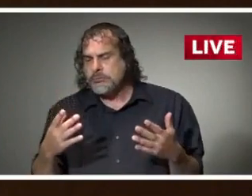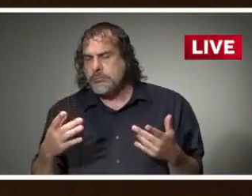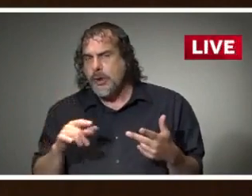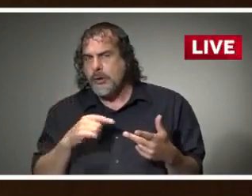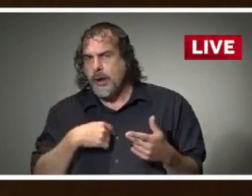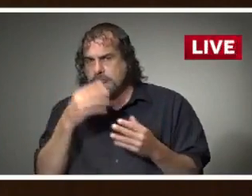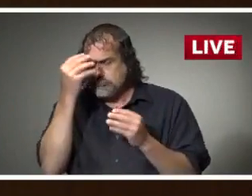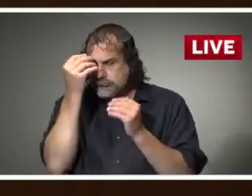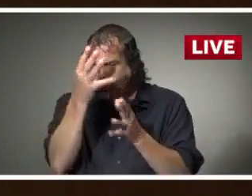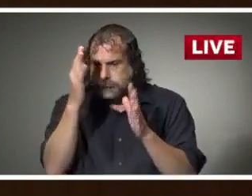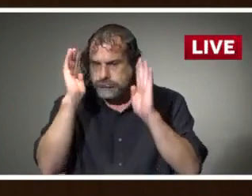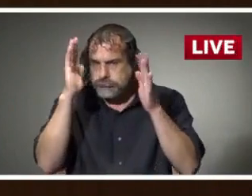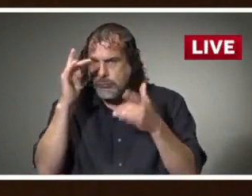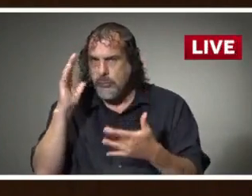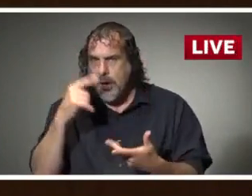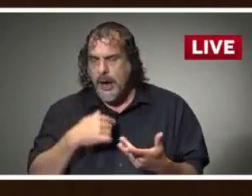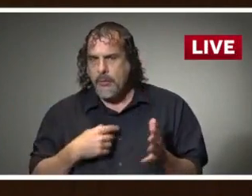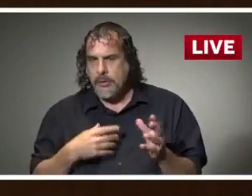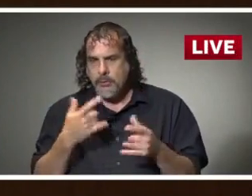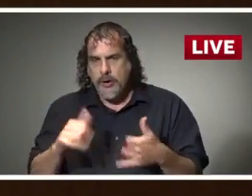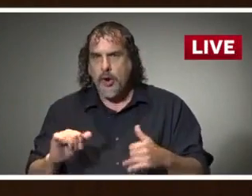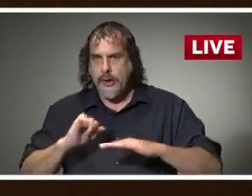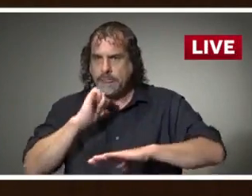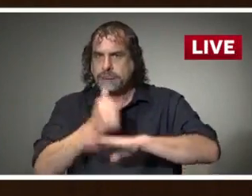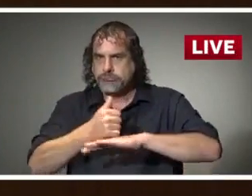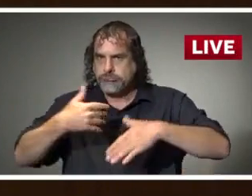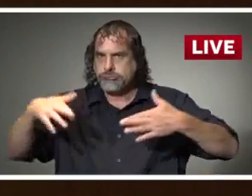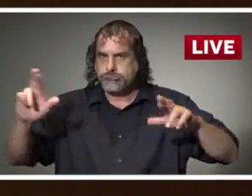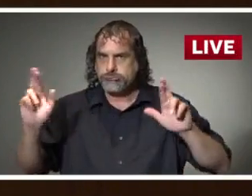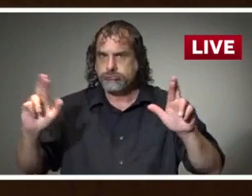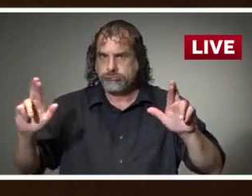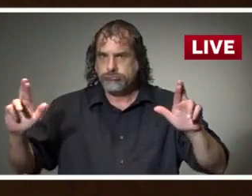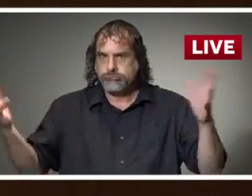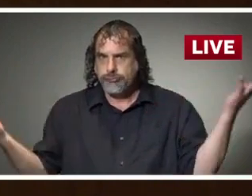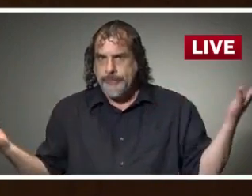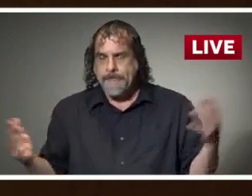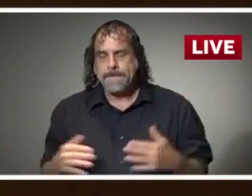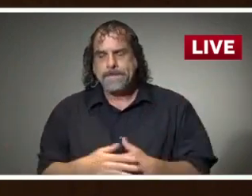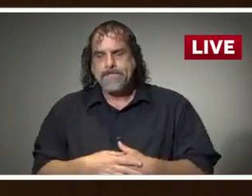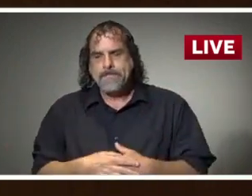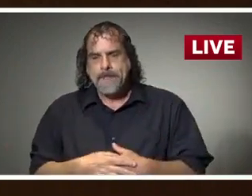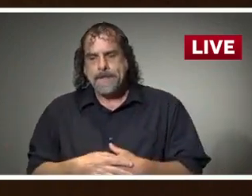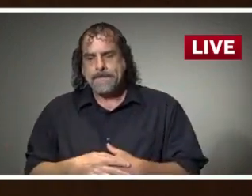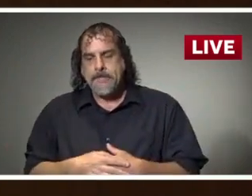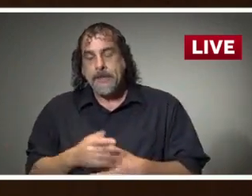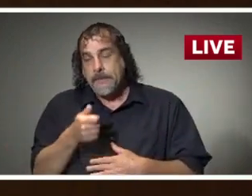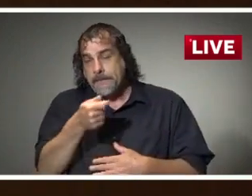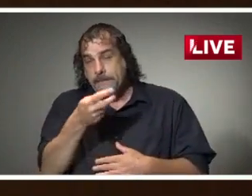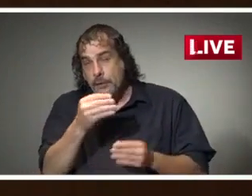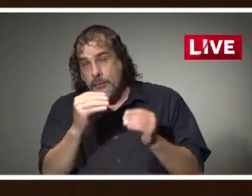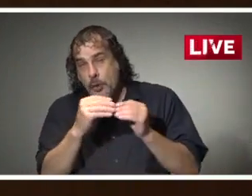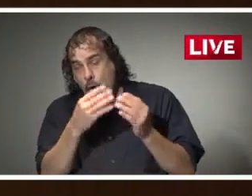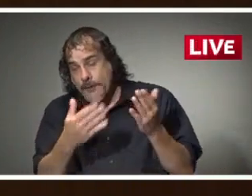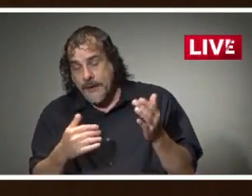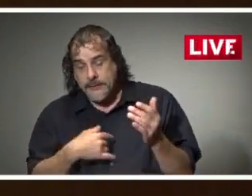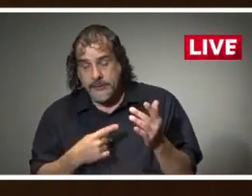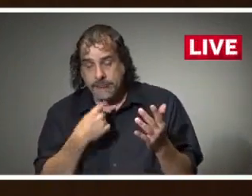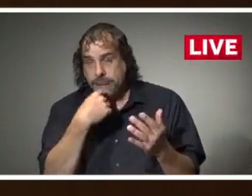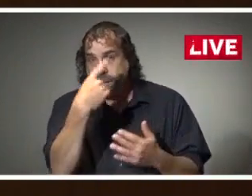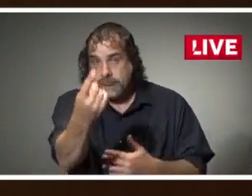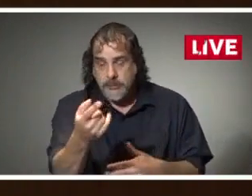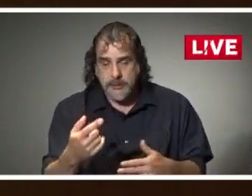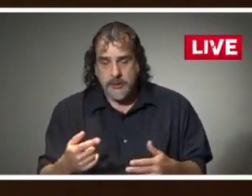already getting that launched and activated. A couple things just to mention also, as far as